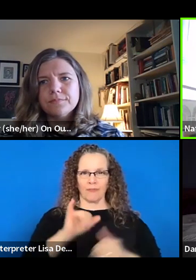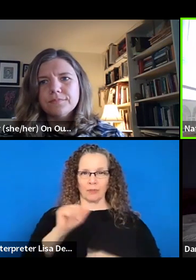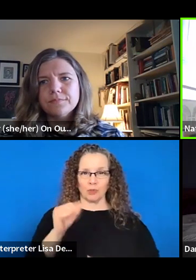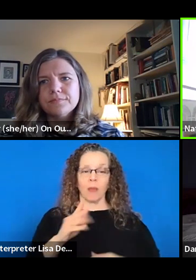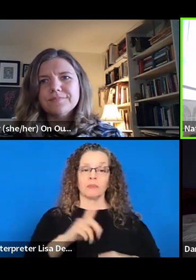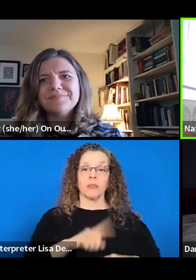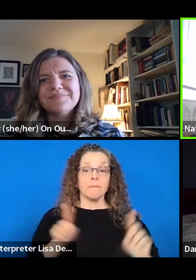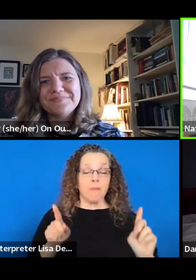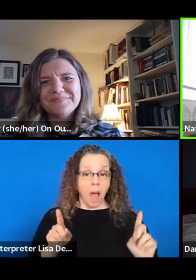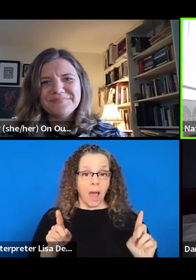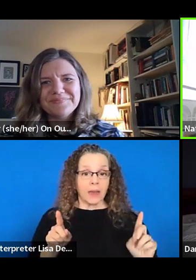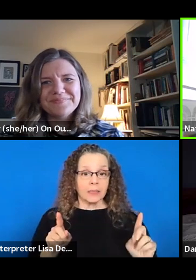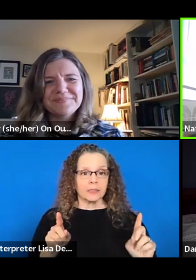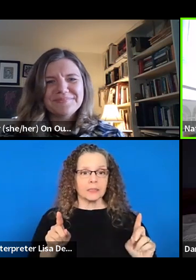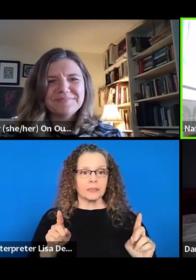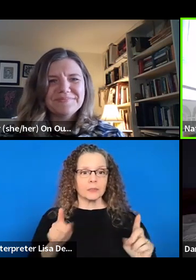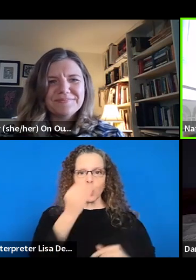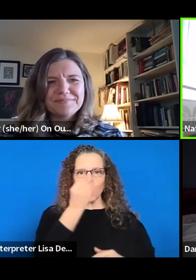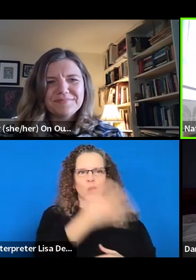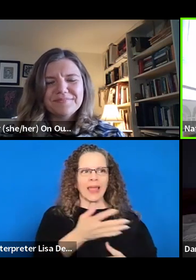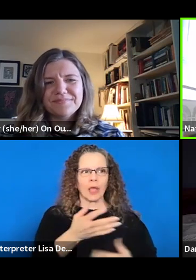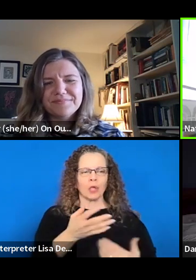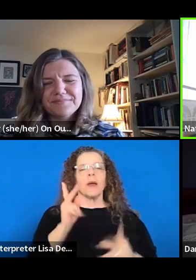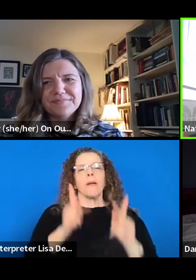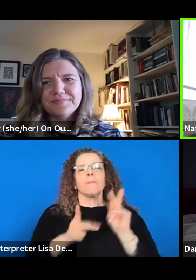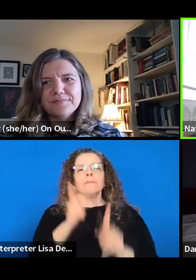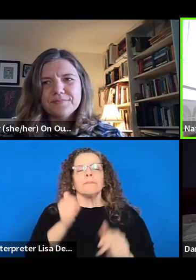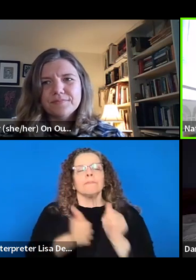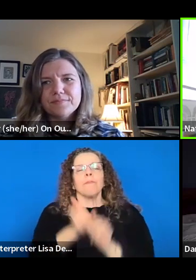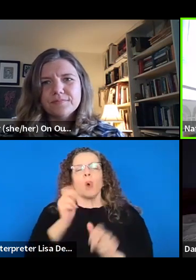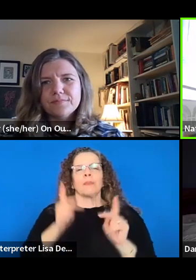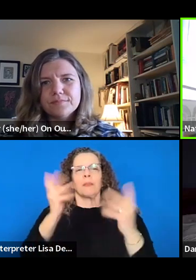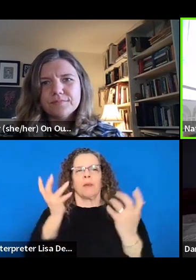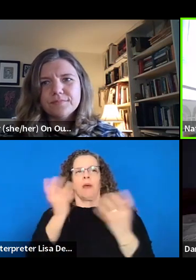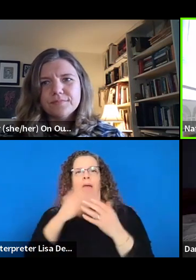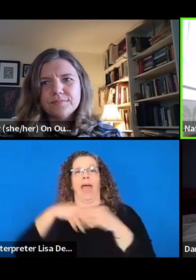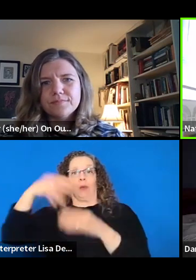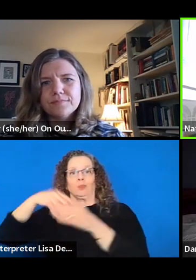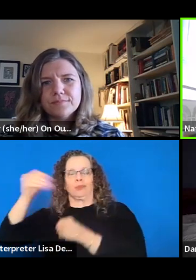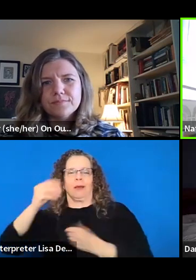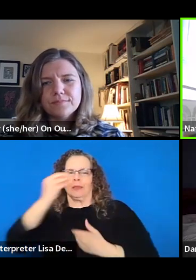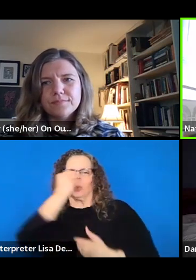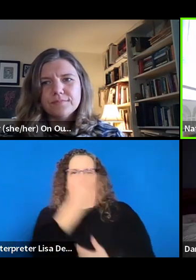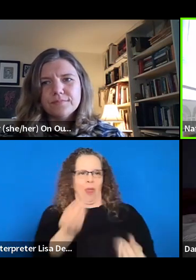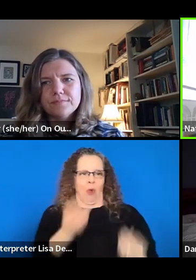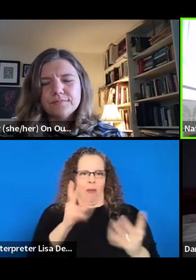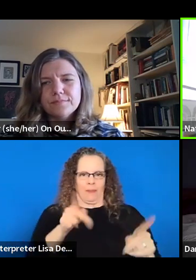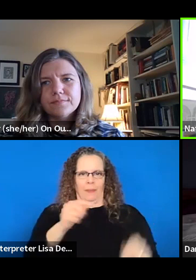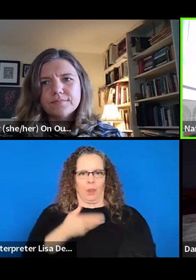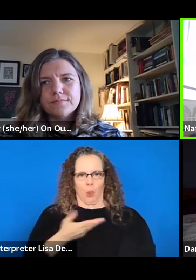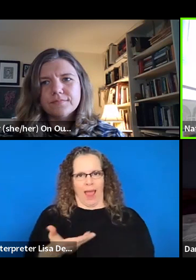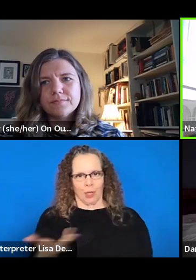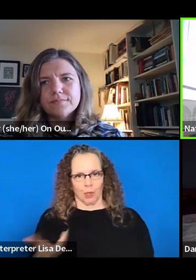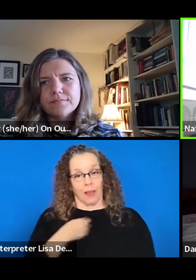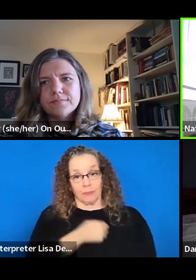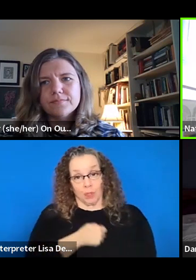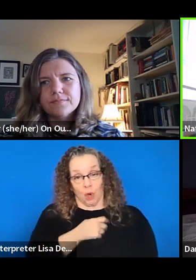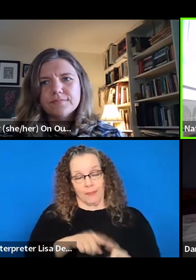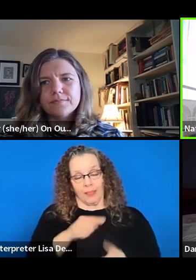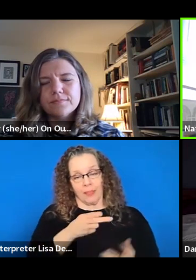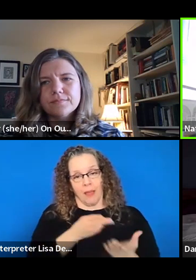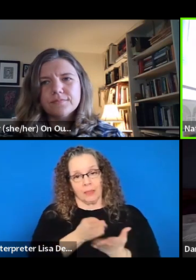a lot of people? Like, no offense, but that's not really helpful. And I think also that there's questions around like,